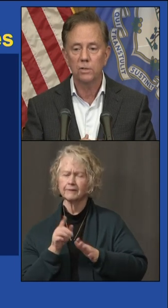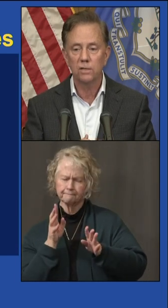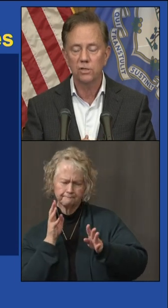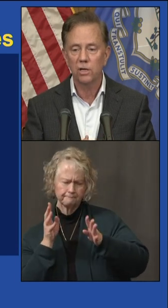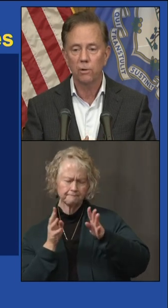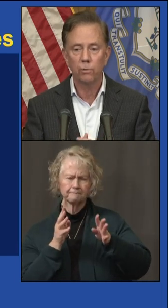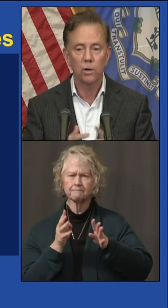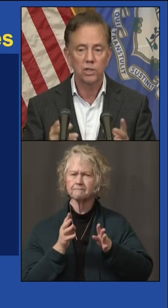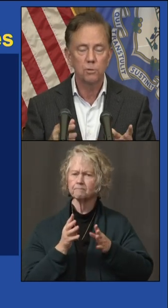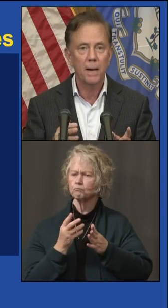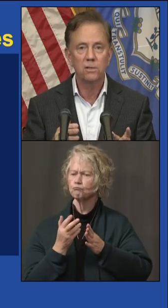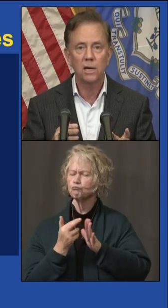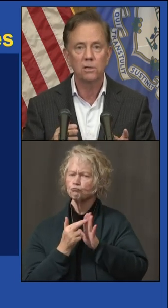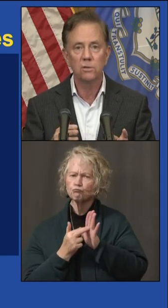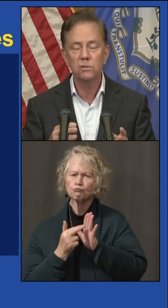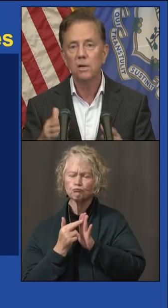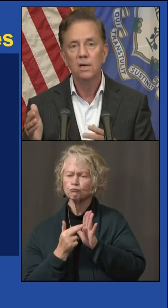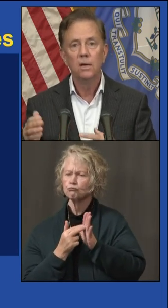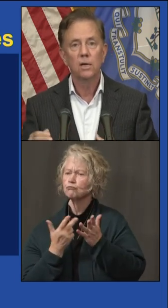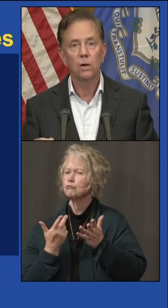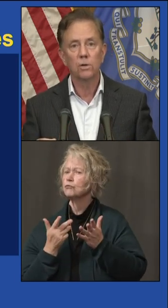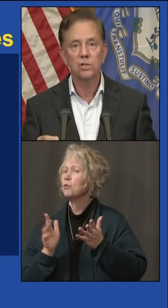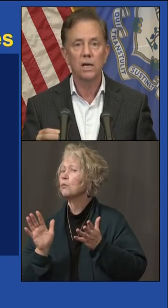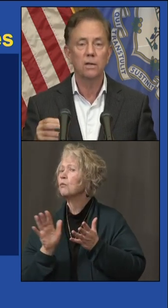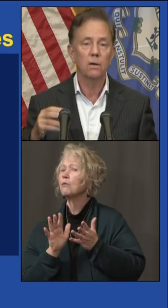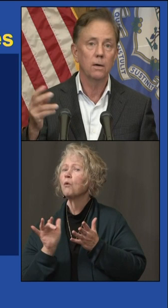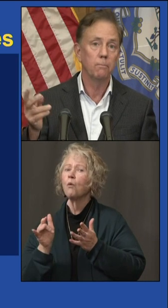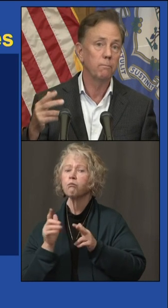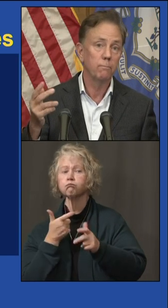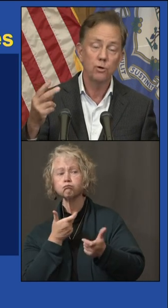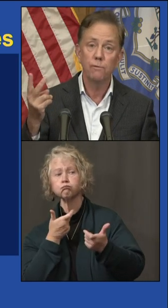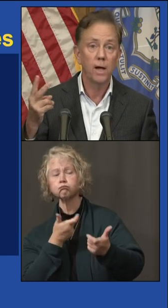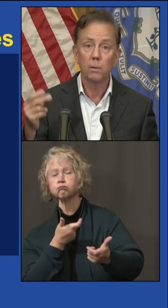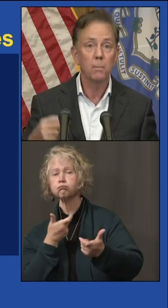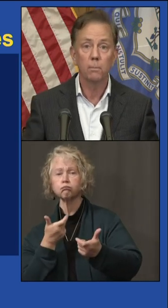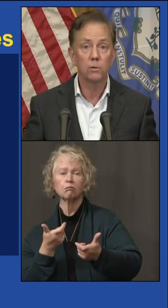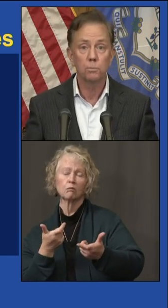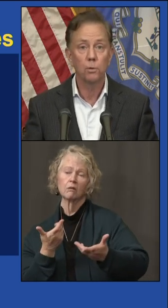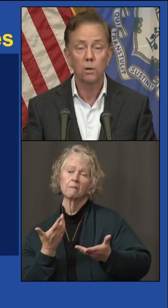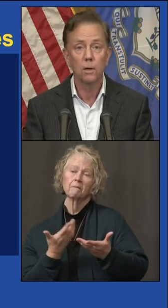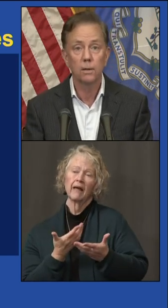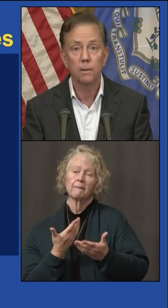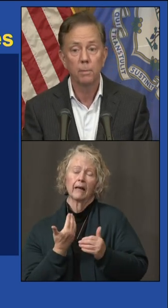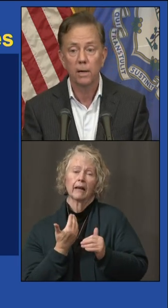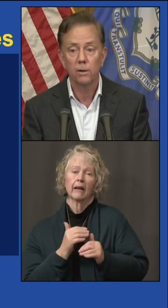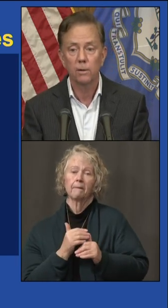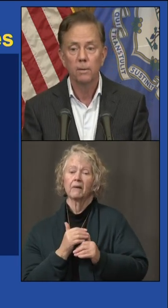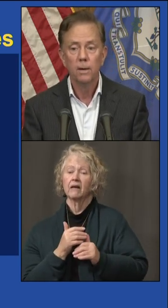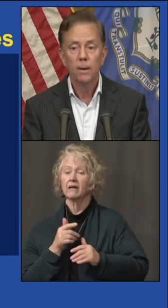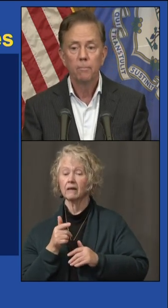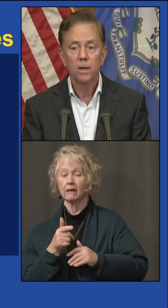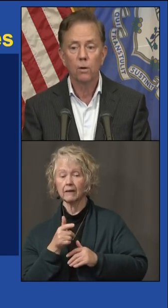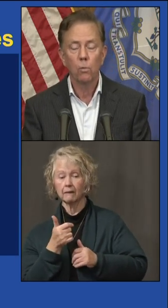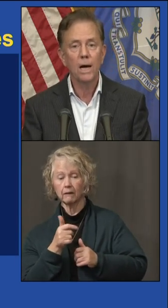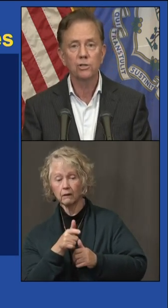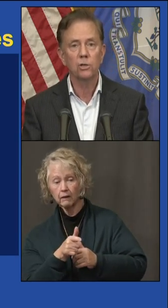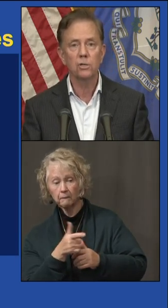protocols necessary regarding spectators. You know, we're saying two family members per competitor.